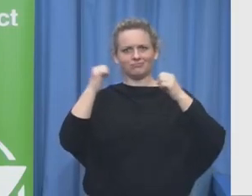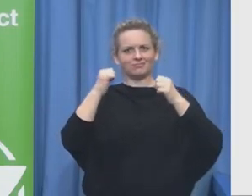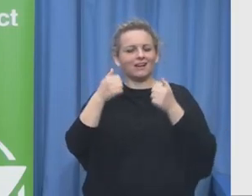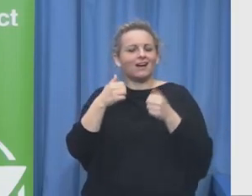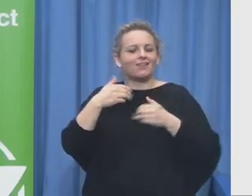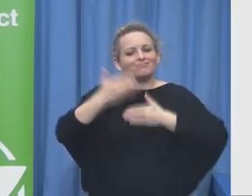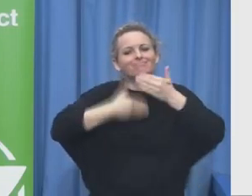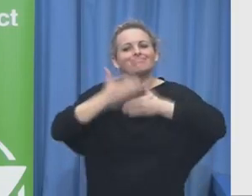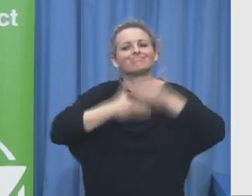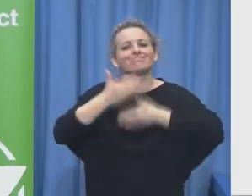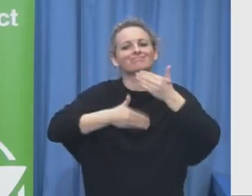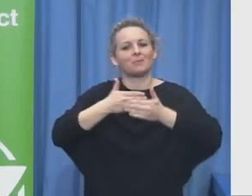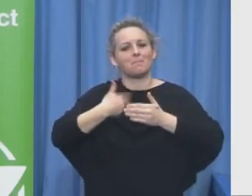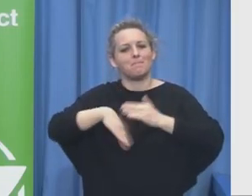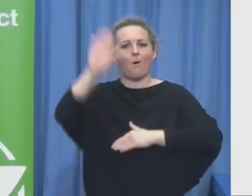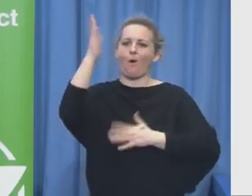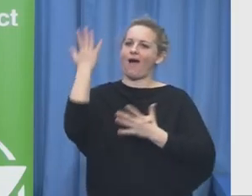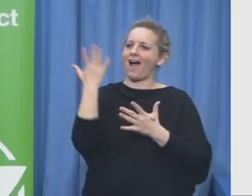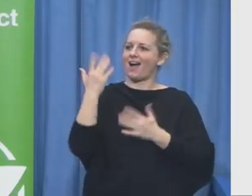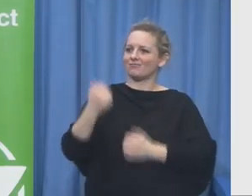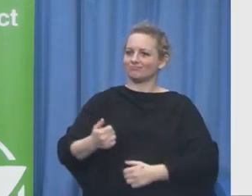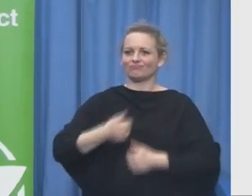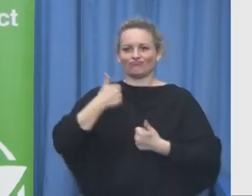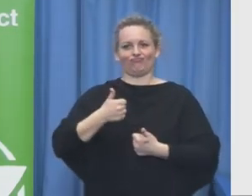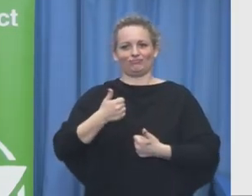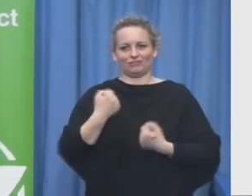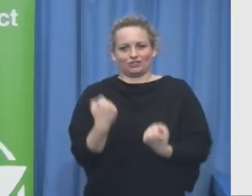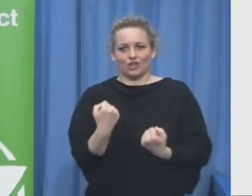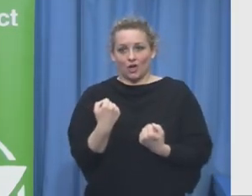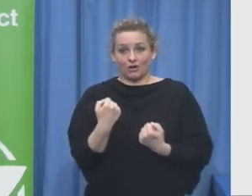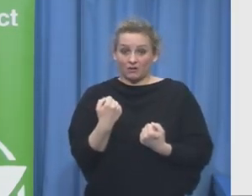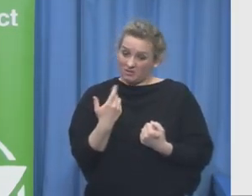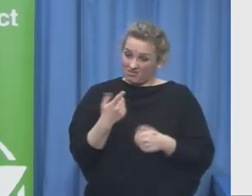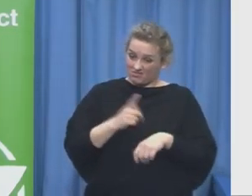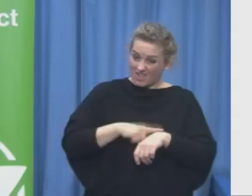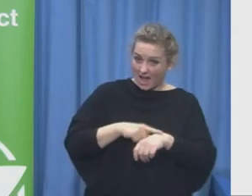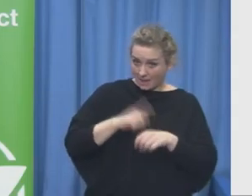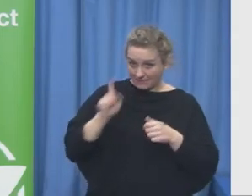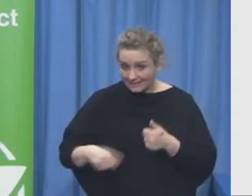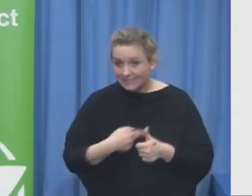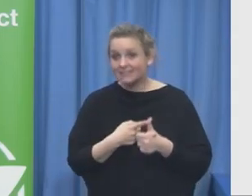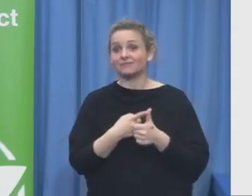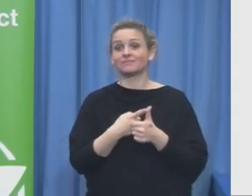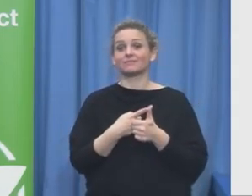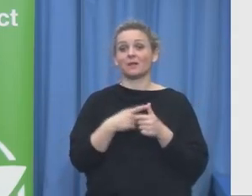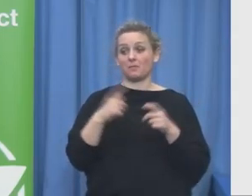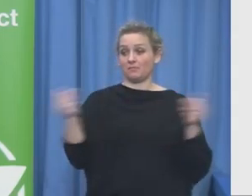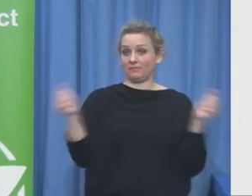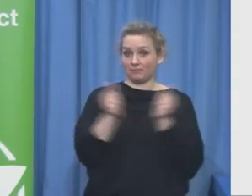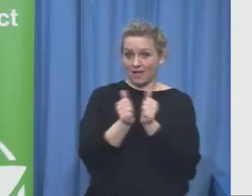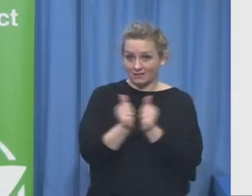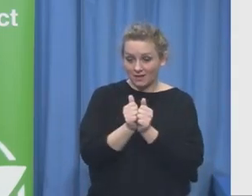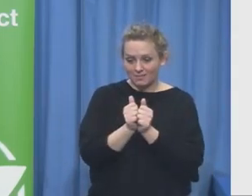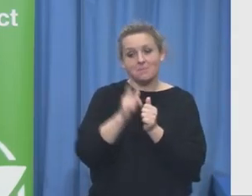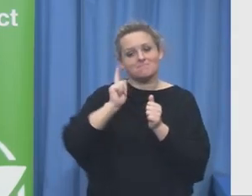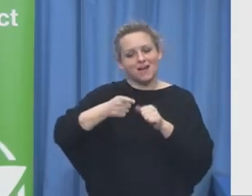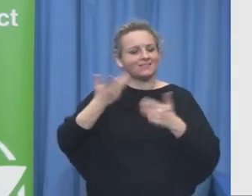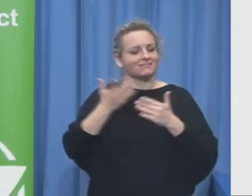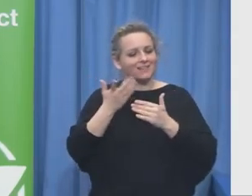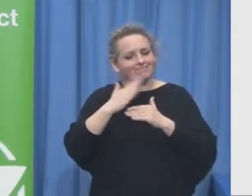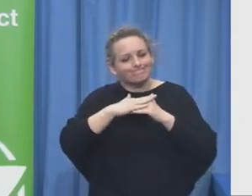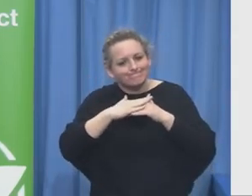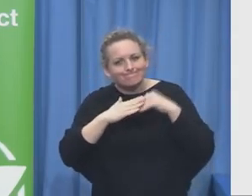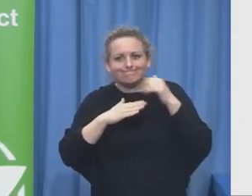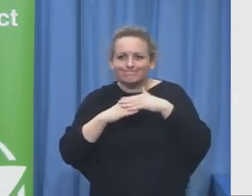important if not to spend the time to build the partnership itself not the program not the